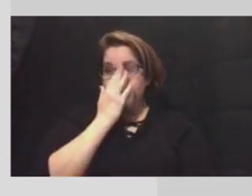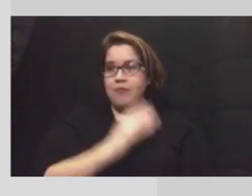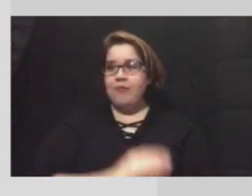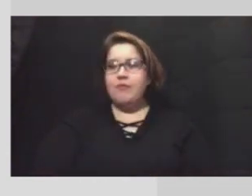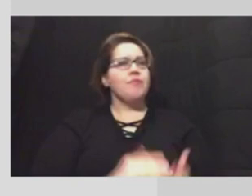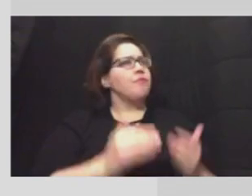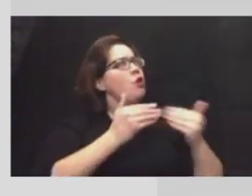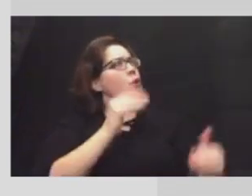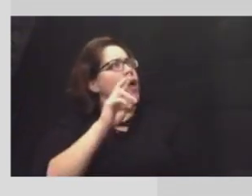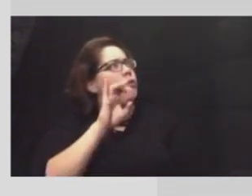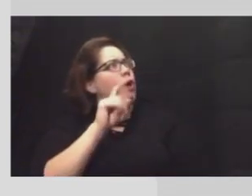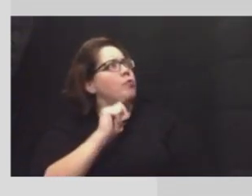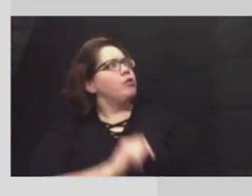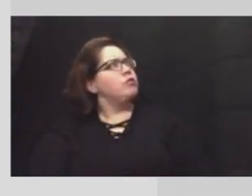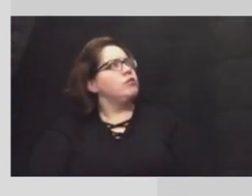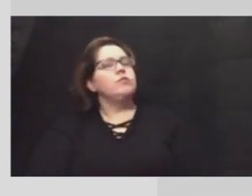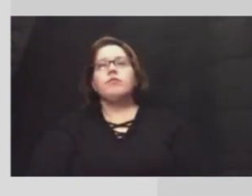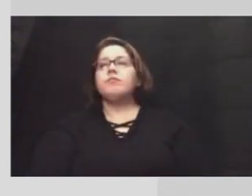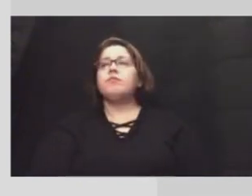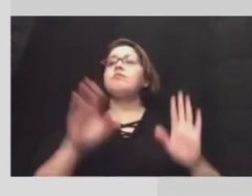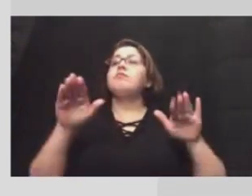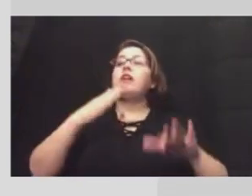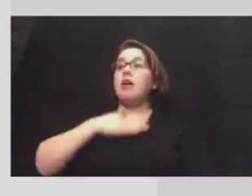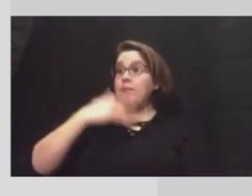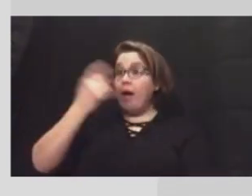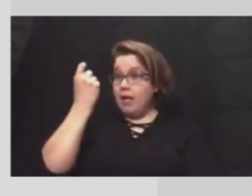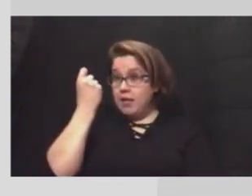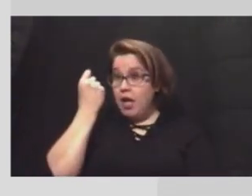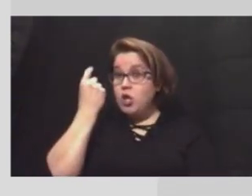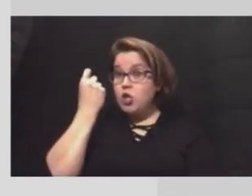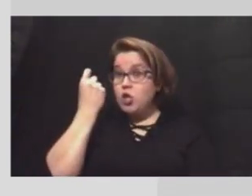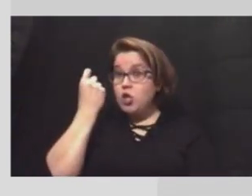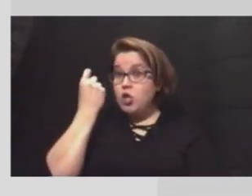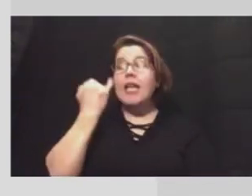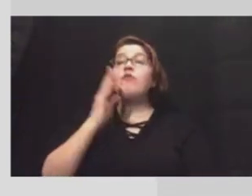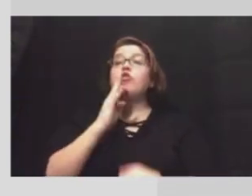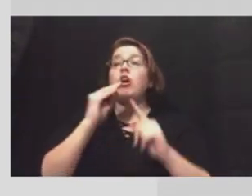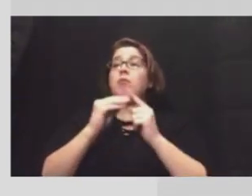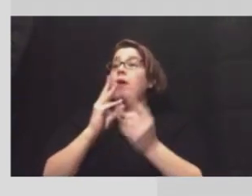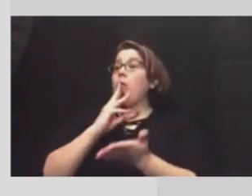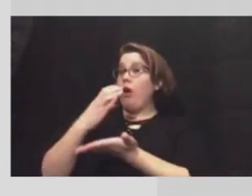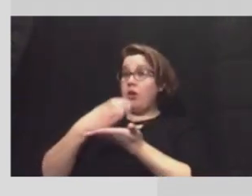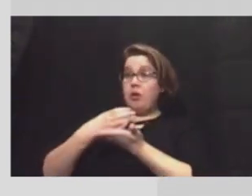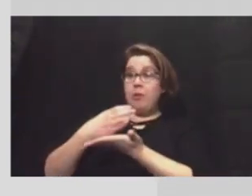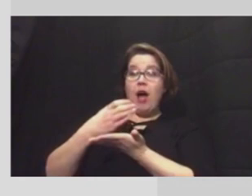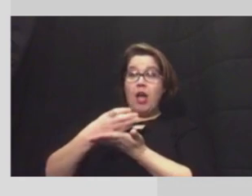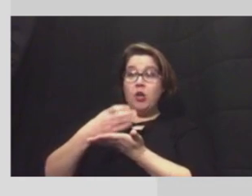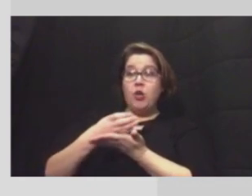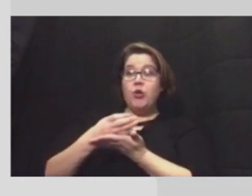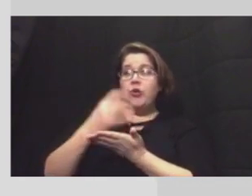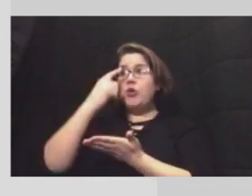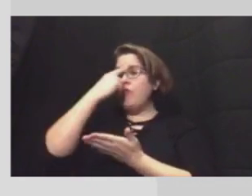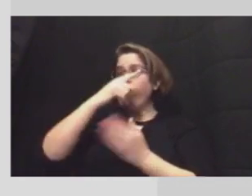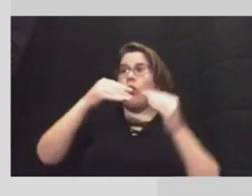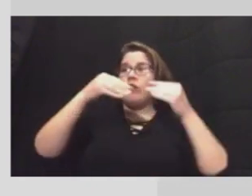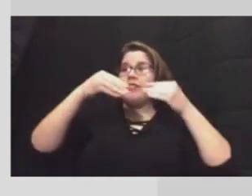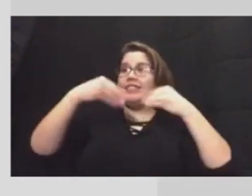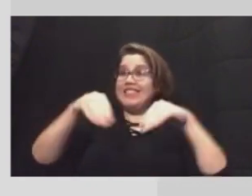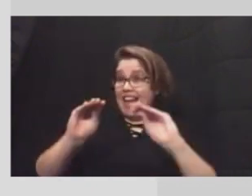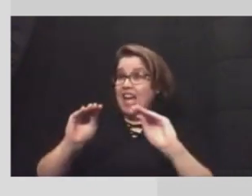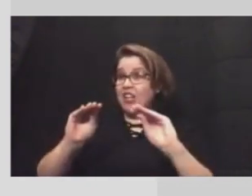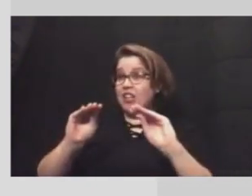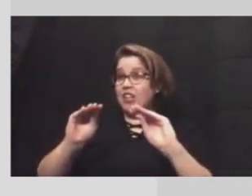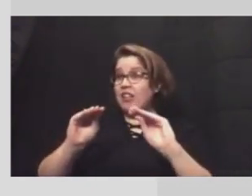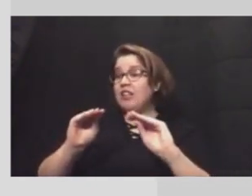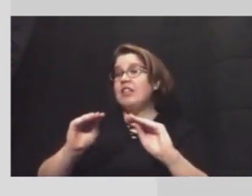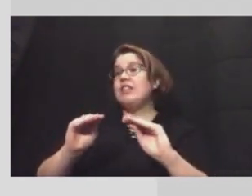go ahead robert my understanding is well if you're talking about bottled water uh for retail sale uh that's